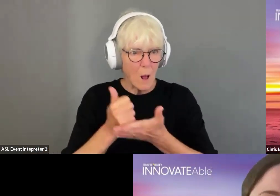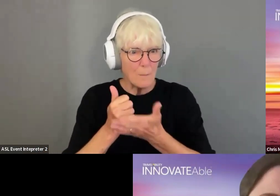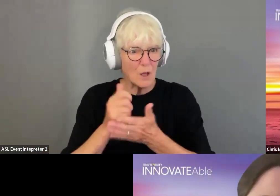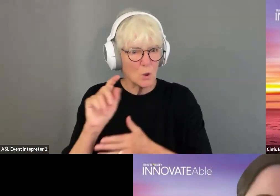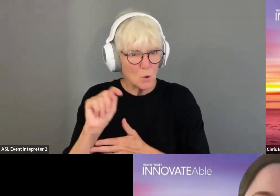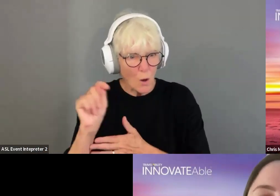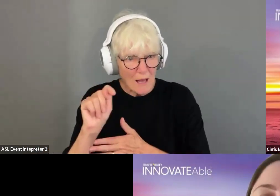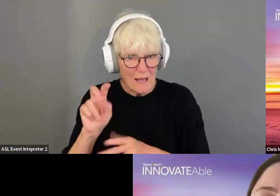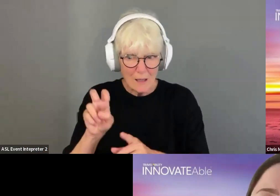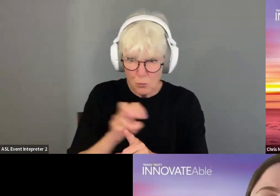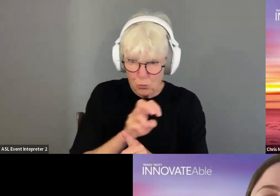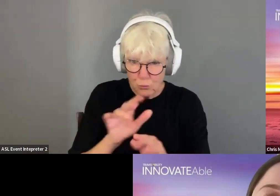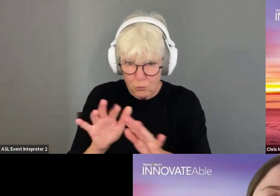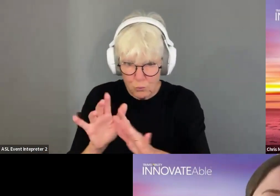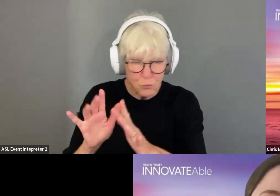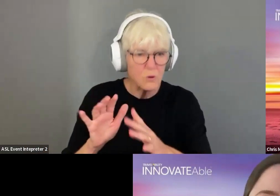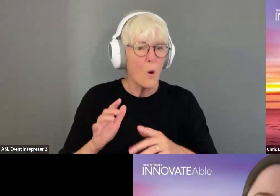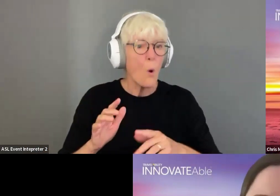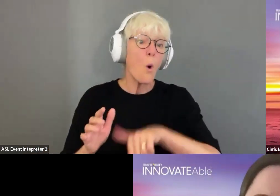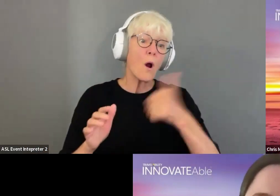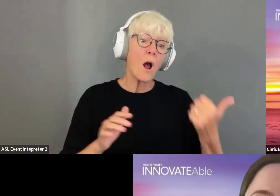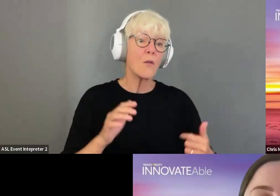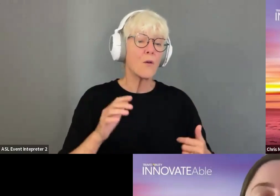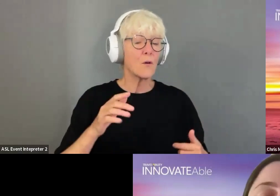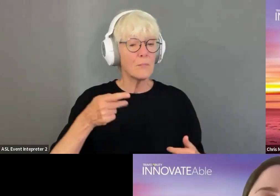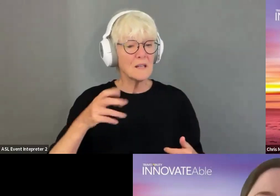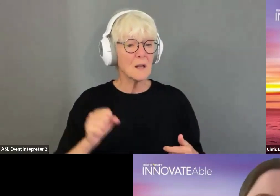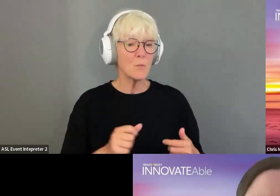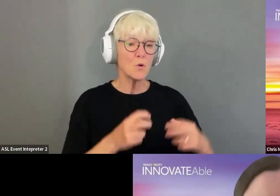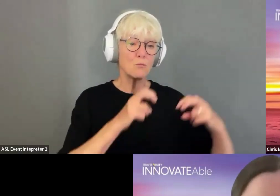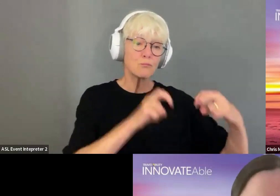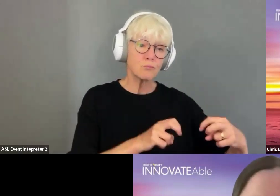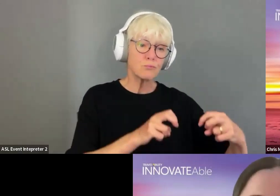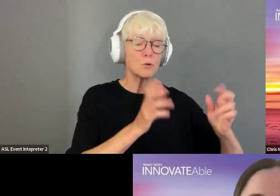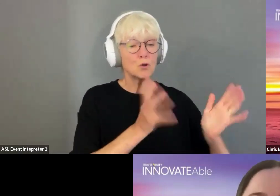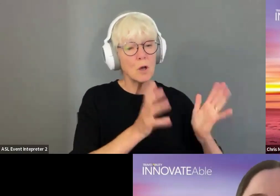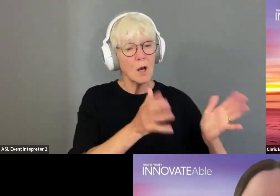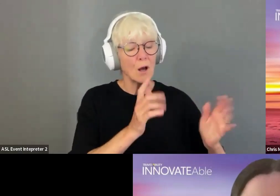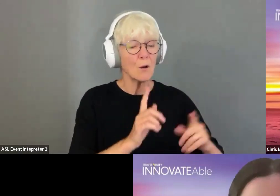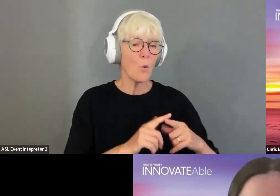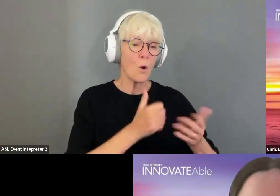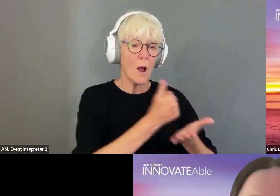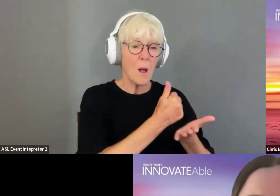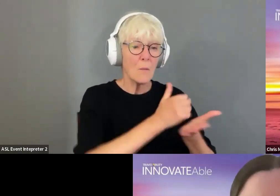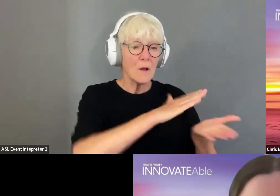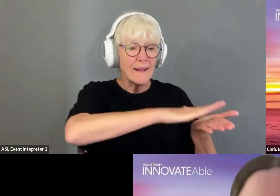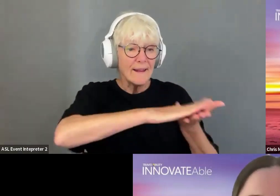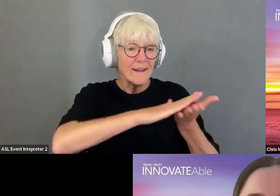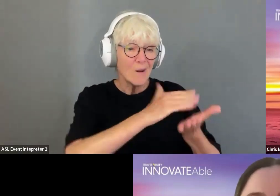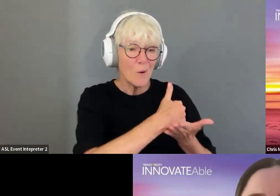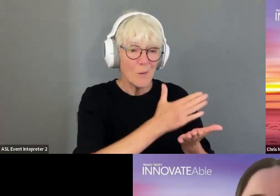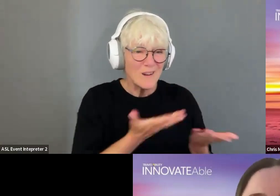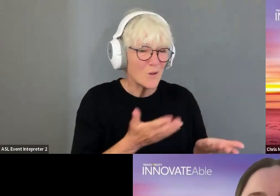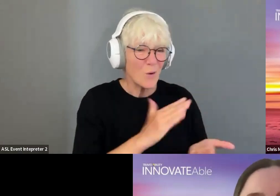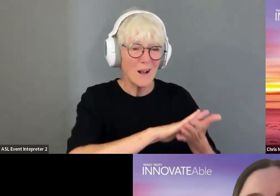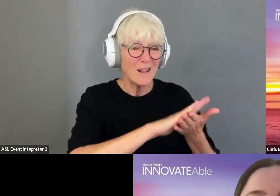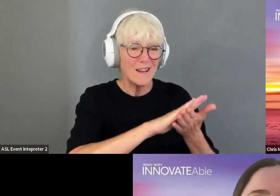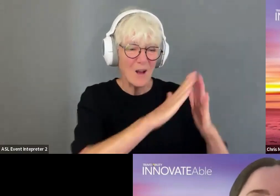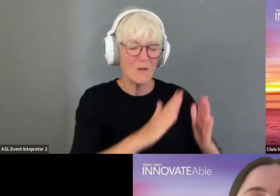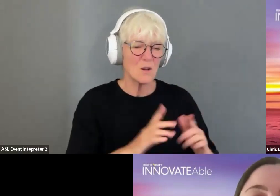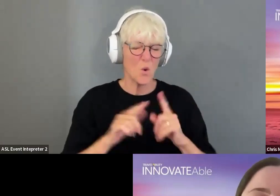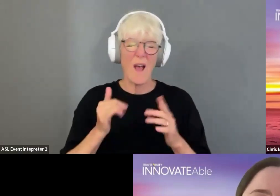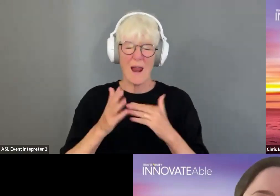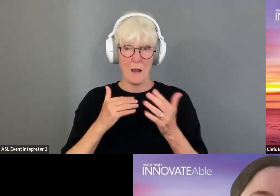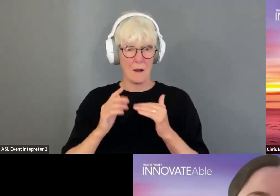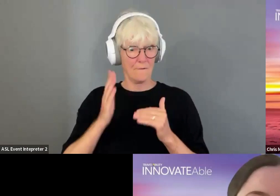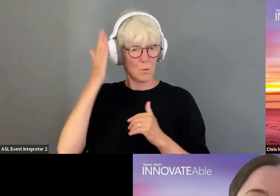going and helping someone with like companionship or errands or housekeeping. So as the platform gets more uh, technologically complex, we'll be able to track.